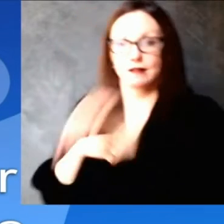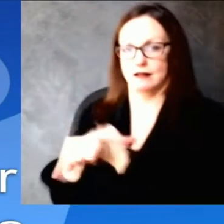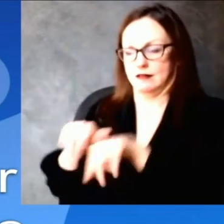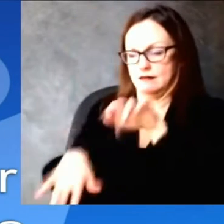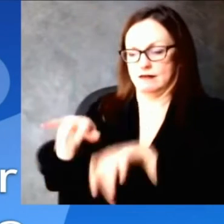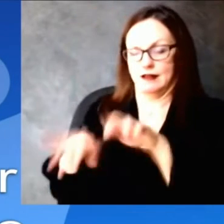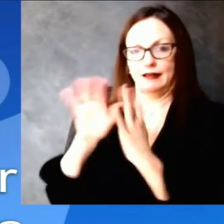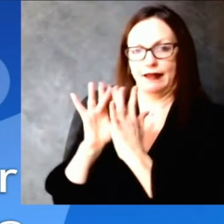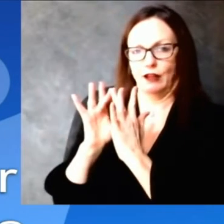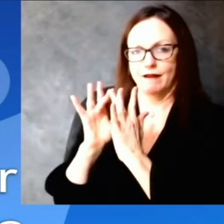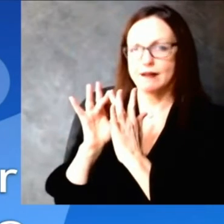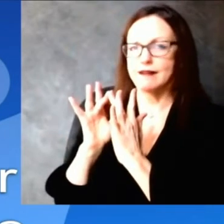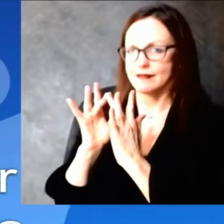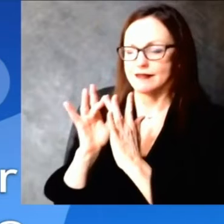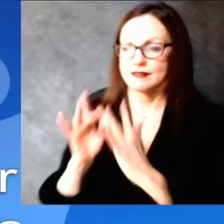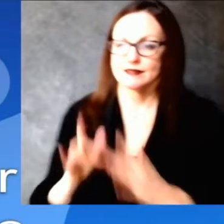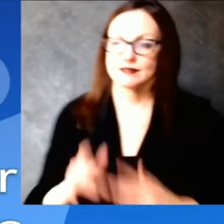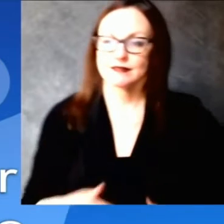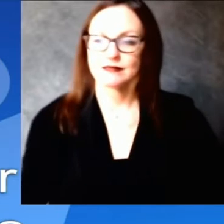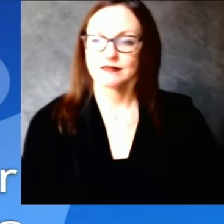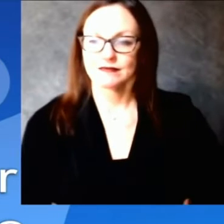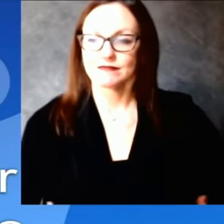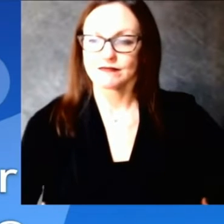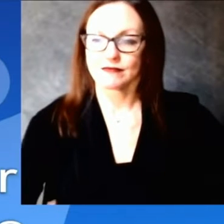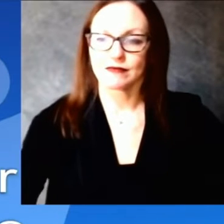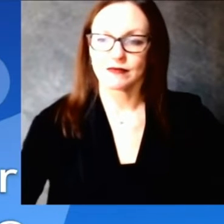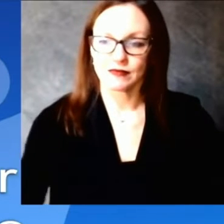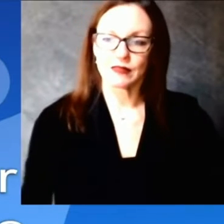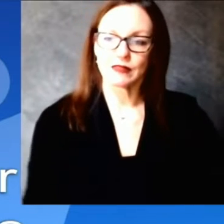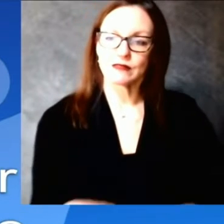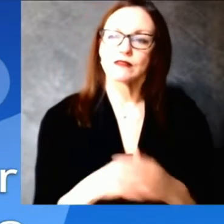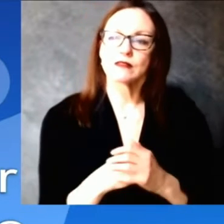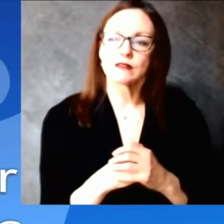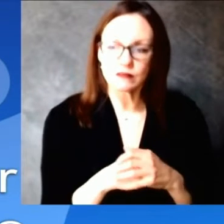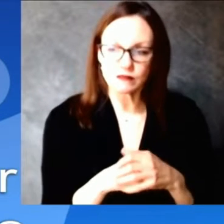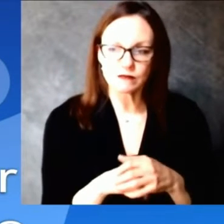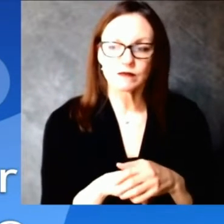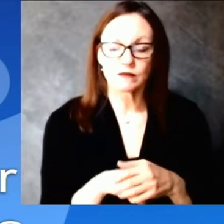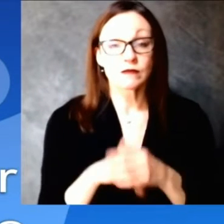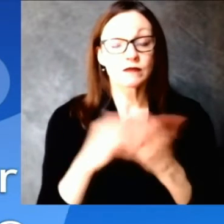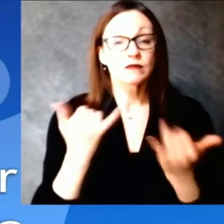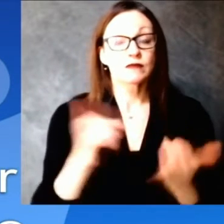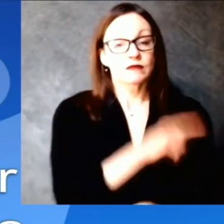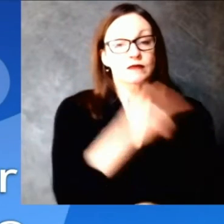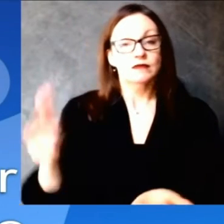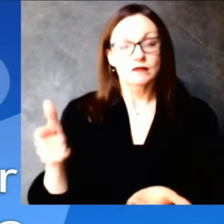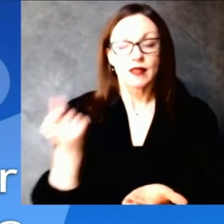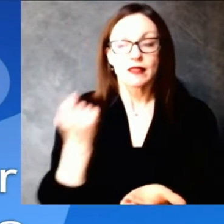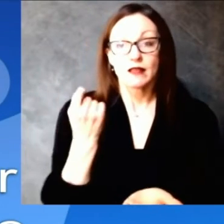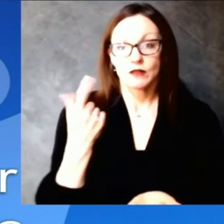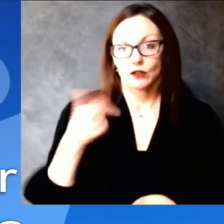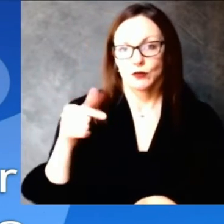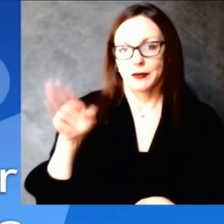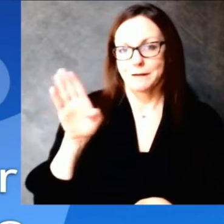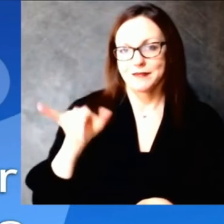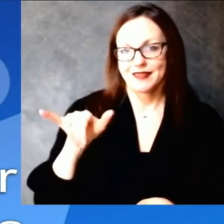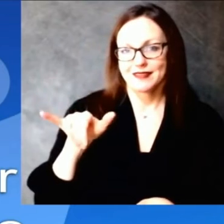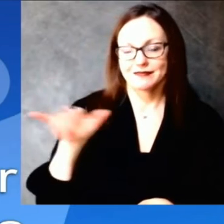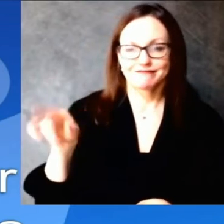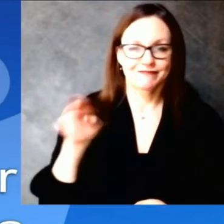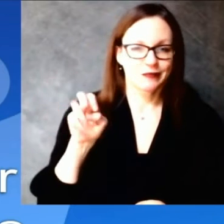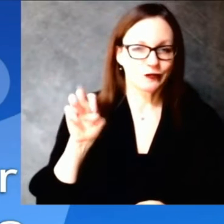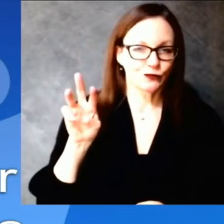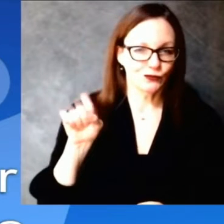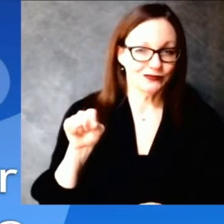Hi there, so my question is actually about the flu season that we've seen here in Wisconsin. In 2019 to 2020, there were over 36,000 cases